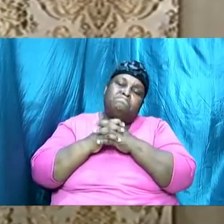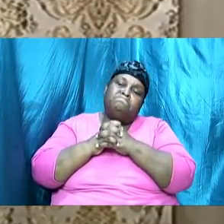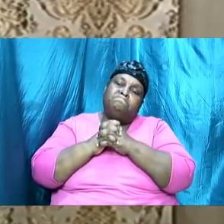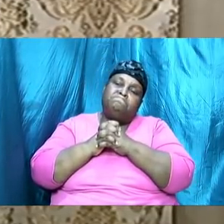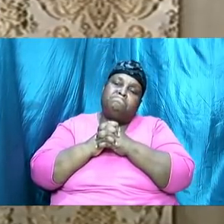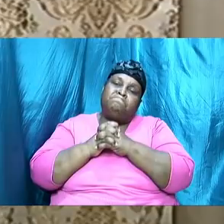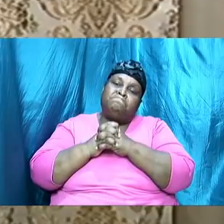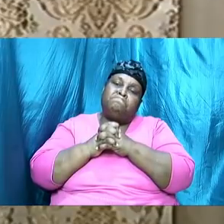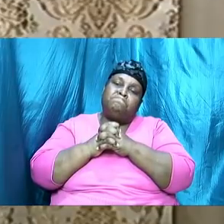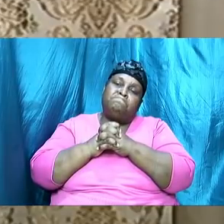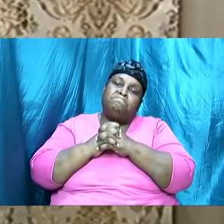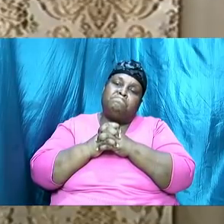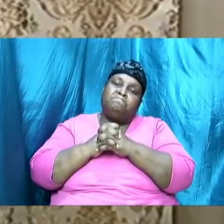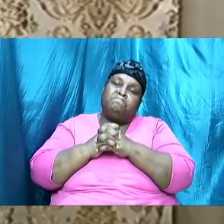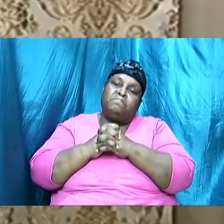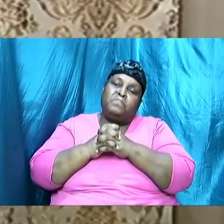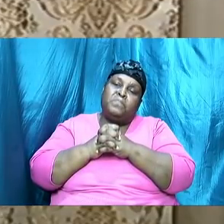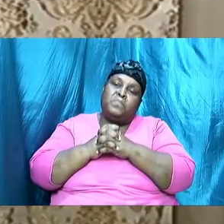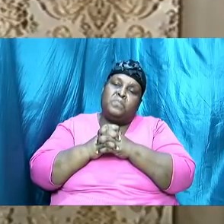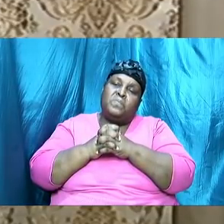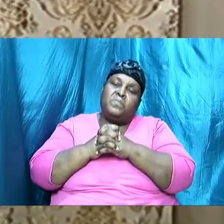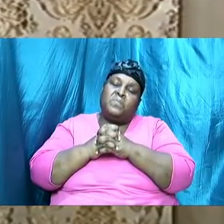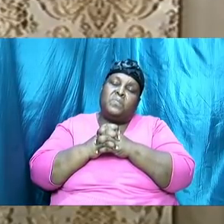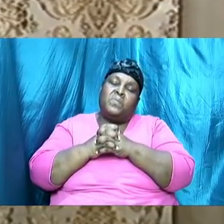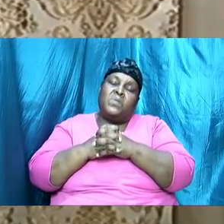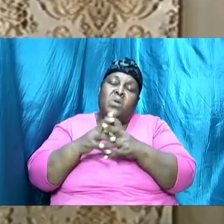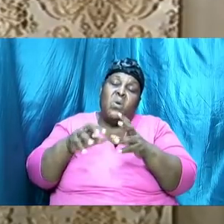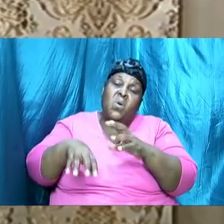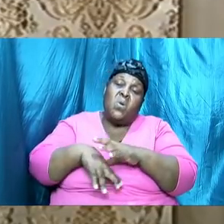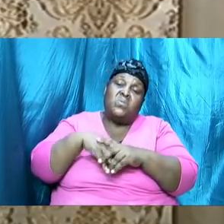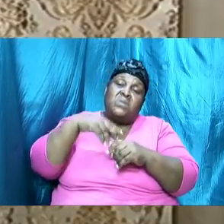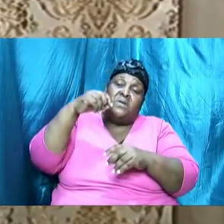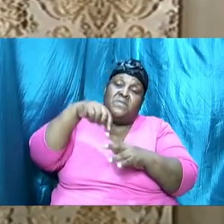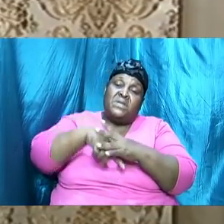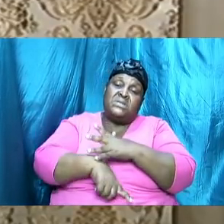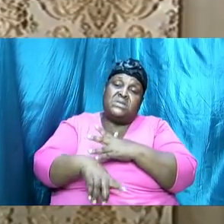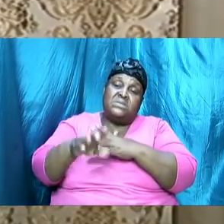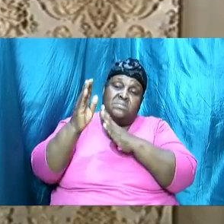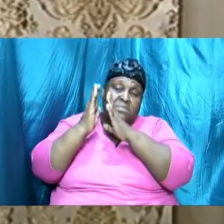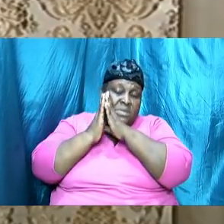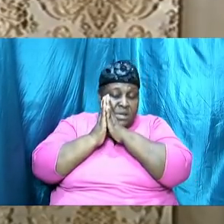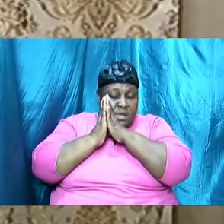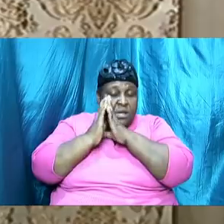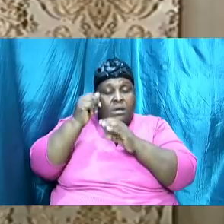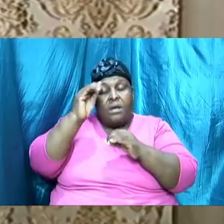arise out of that deep sleep God made